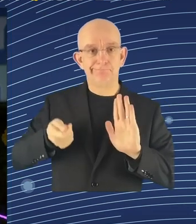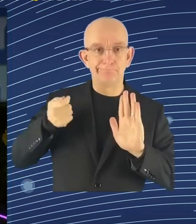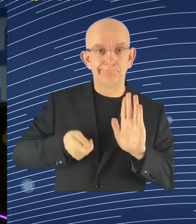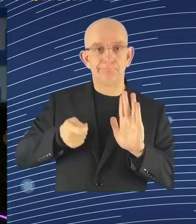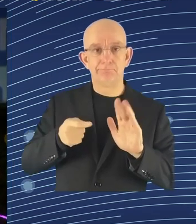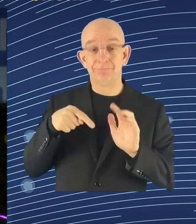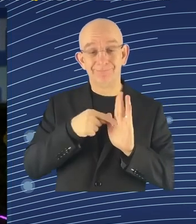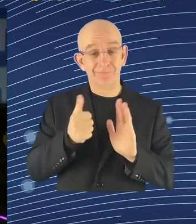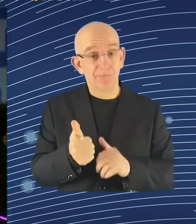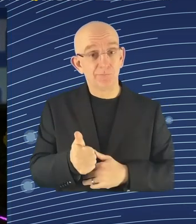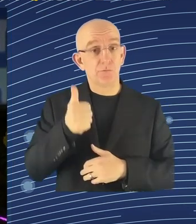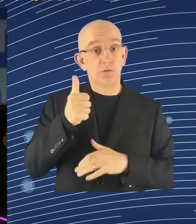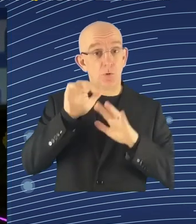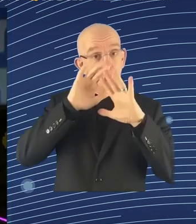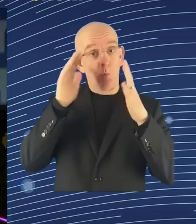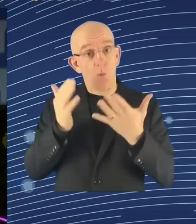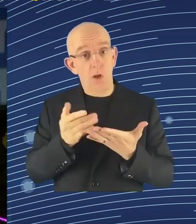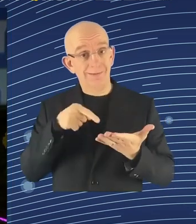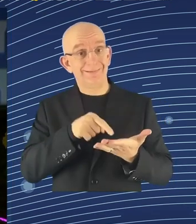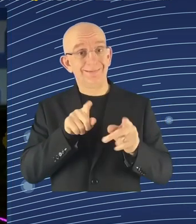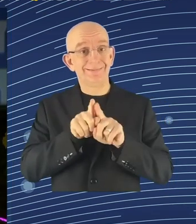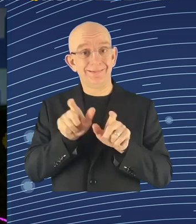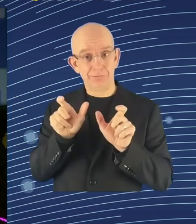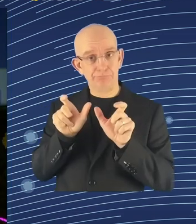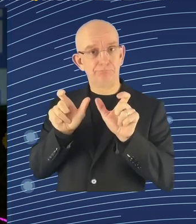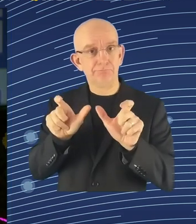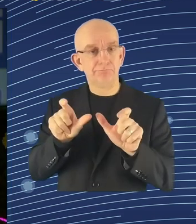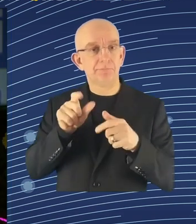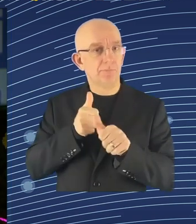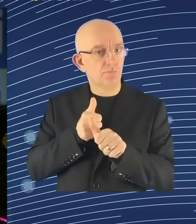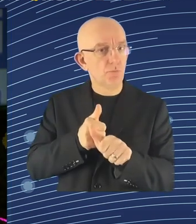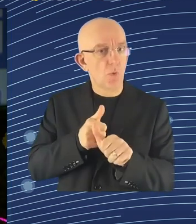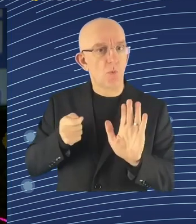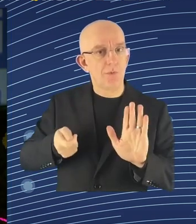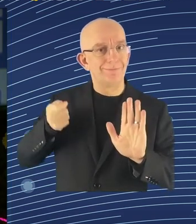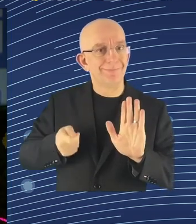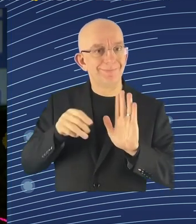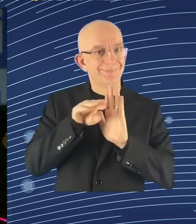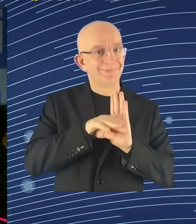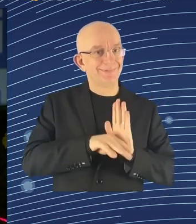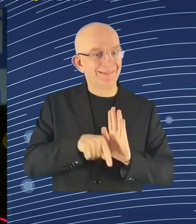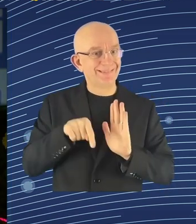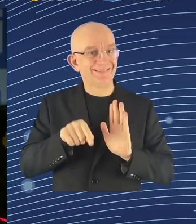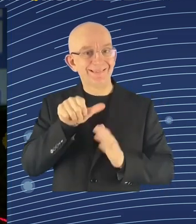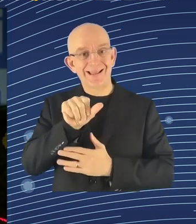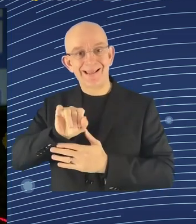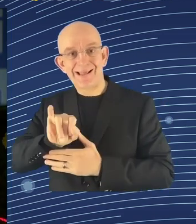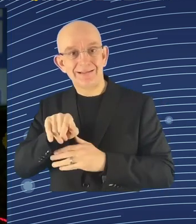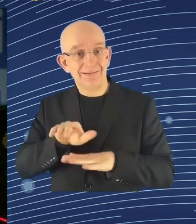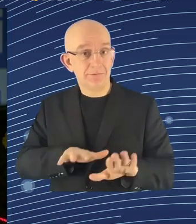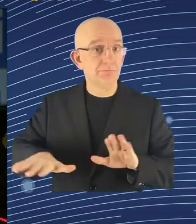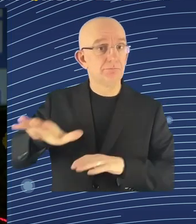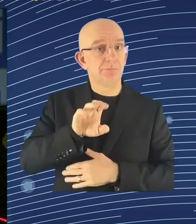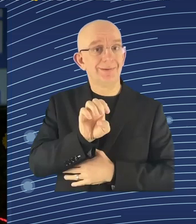European Union. This is a good start, and it shows that the European Union is at the forefront and the first